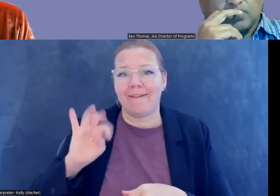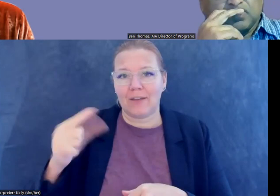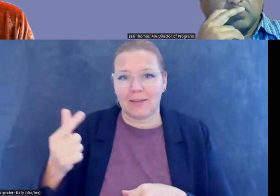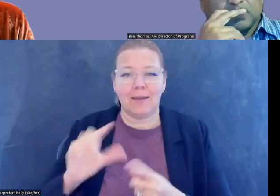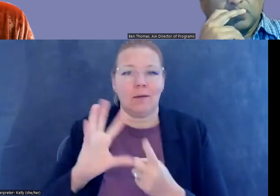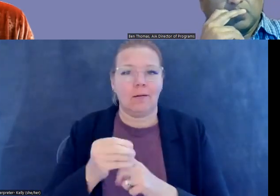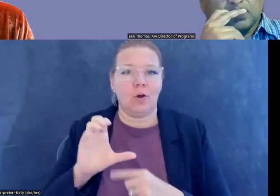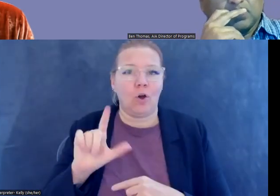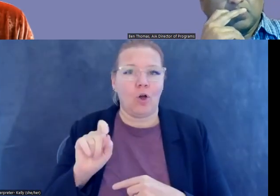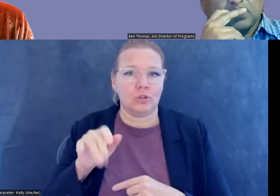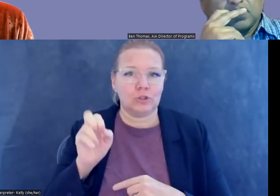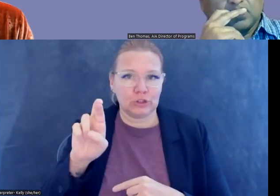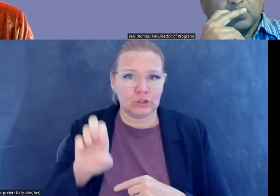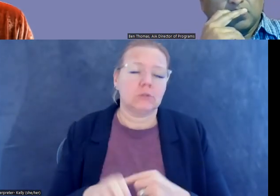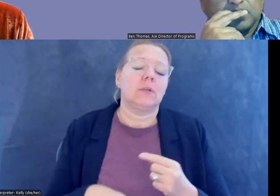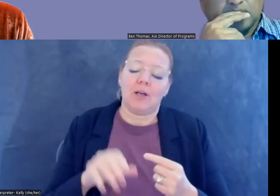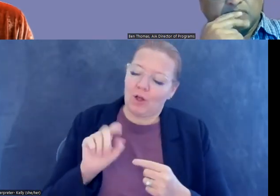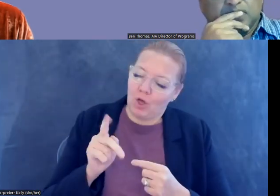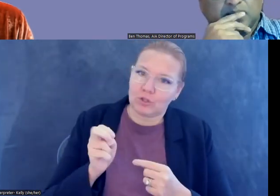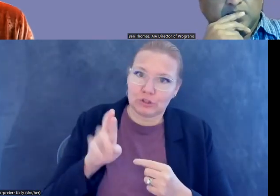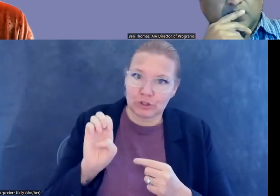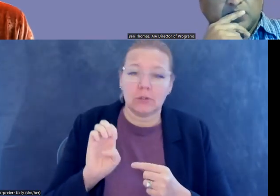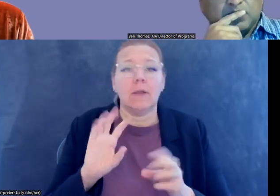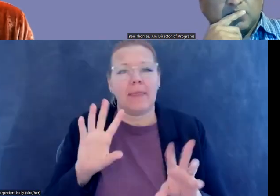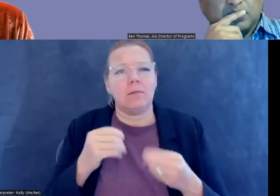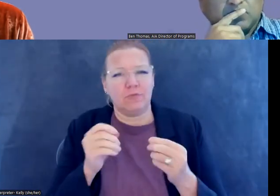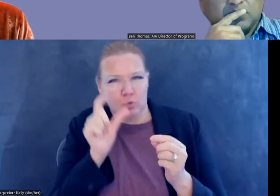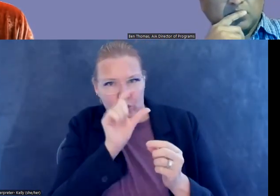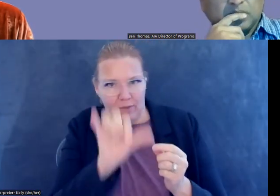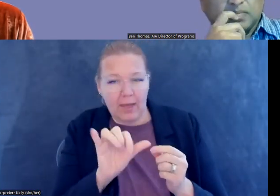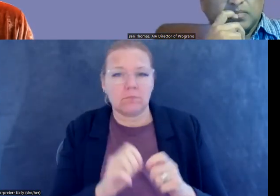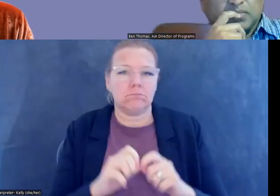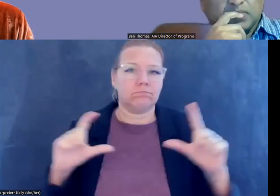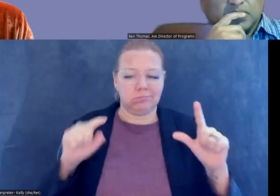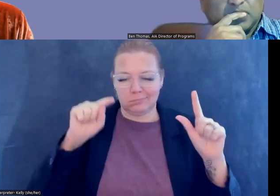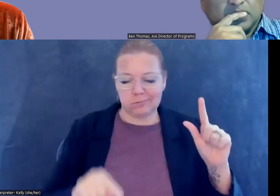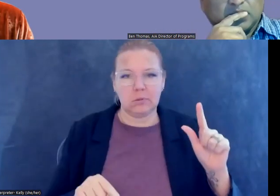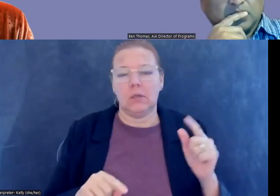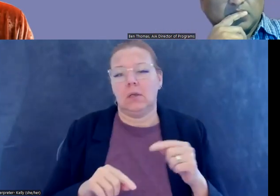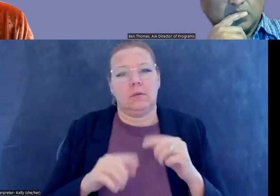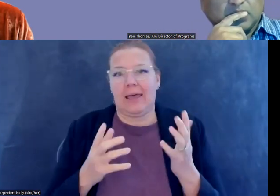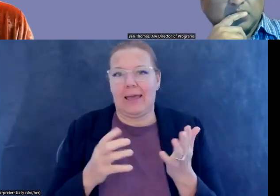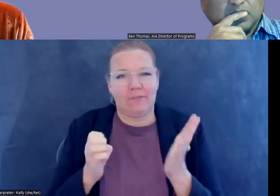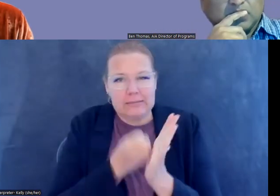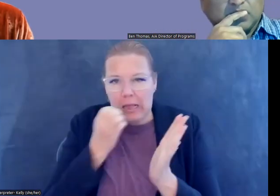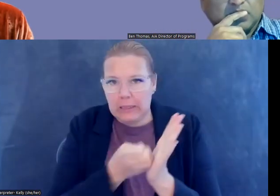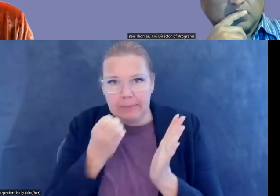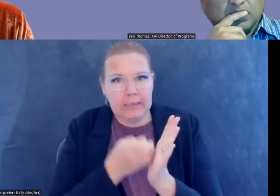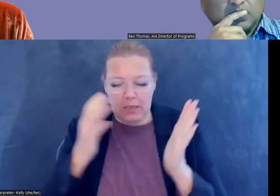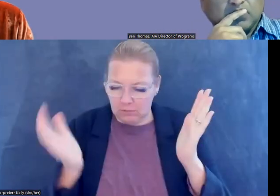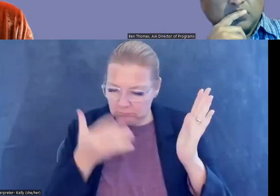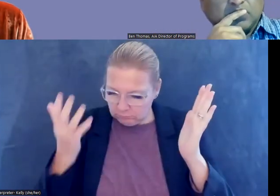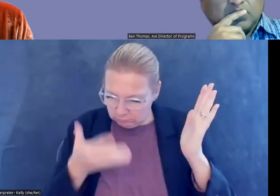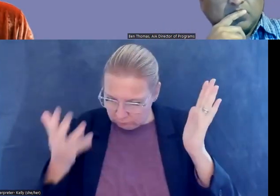Culture, it should come up. They have an extensive encyclopedia there of cases,